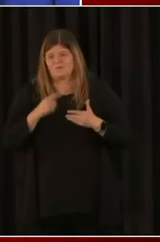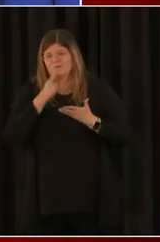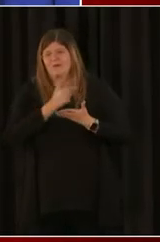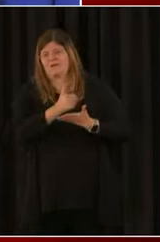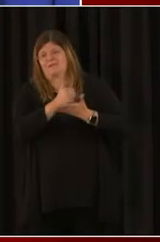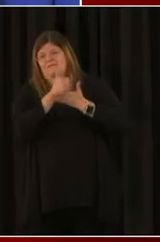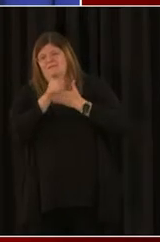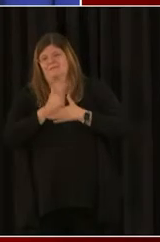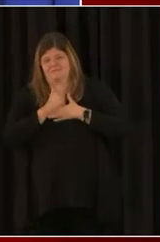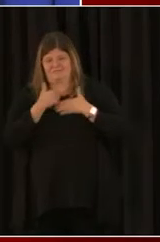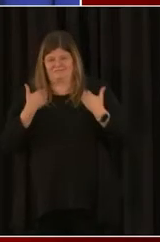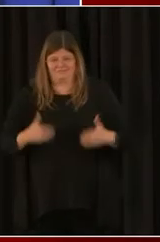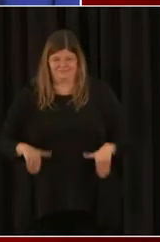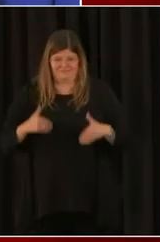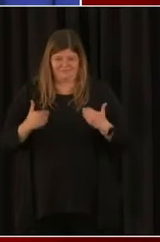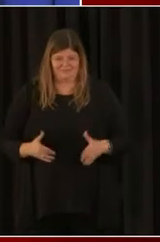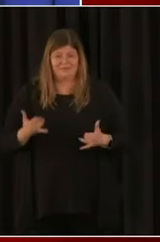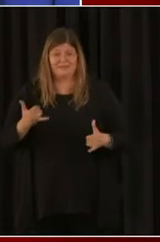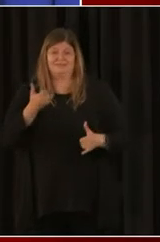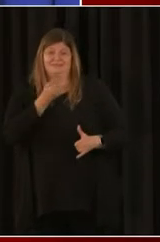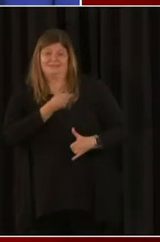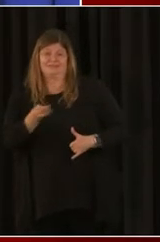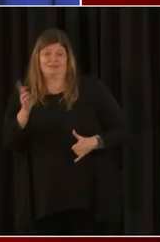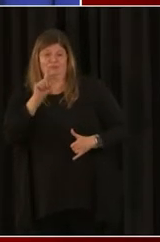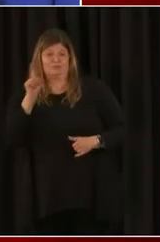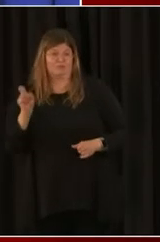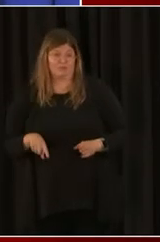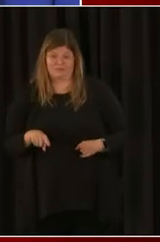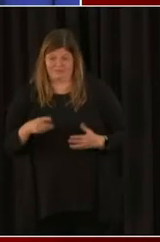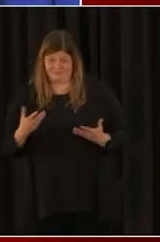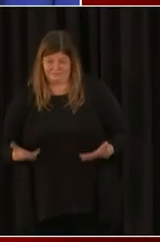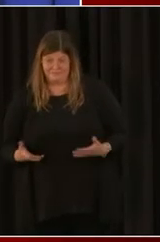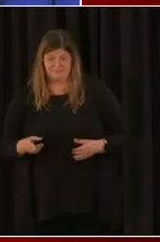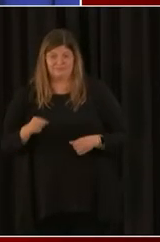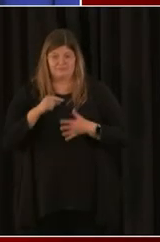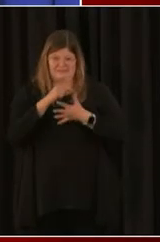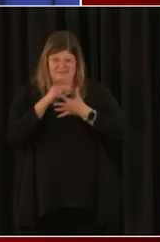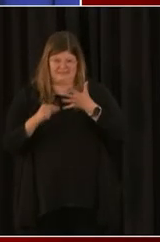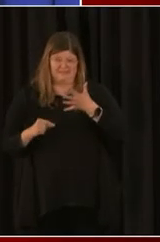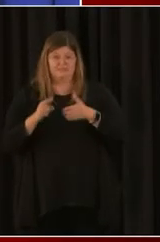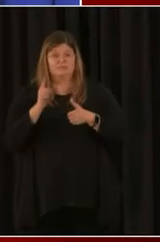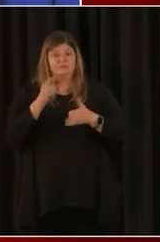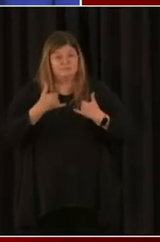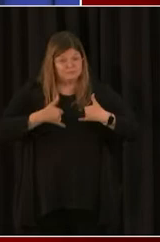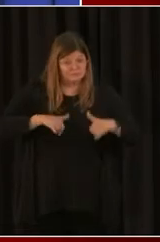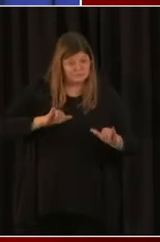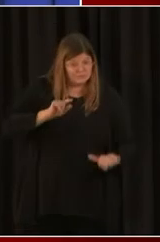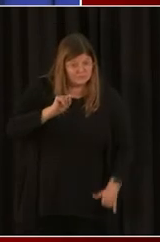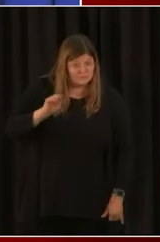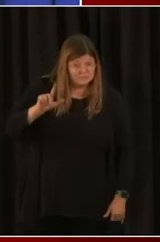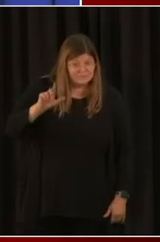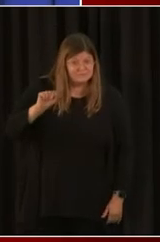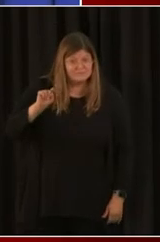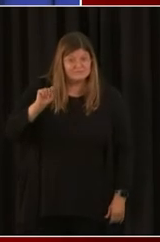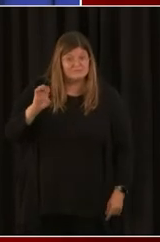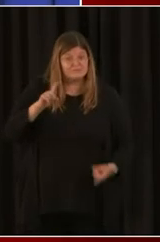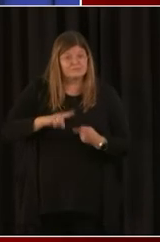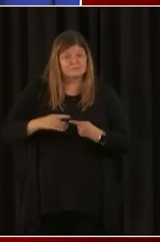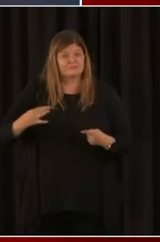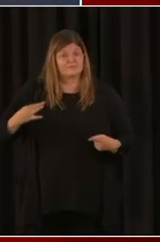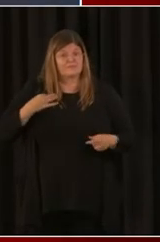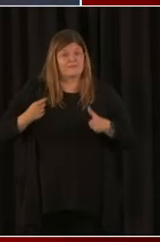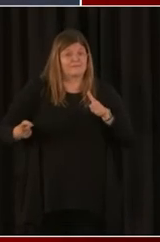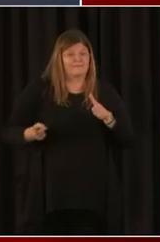several questions, so I'll just kind of begin chronologically. Is it still too late to apply for the first round of funding? know the gentleman mentioned there's still